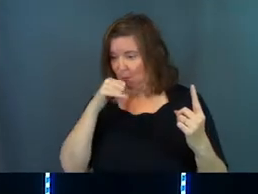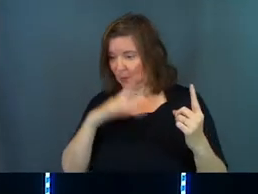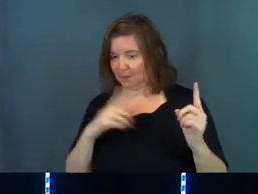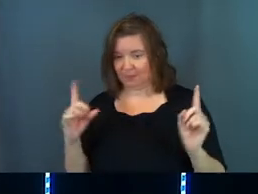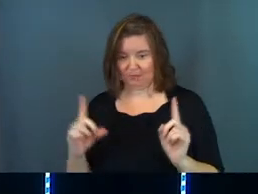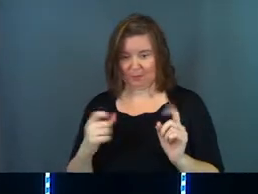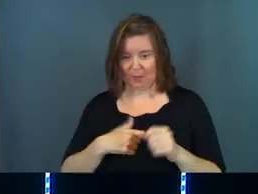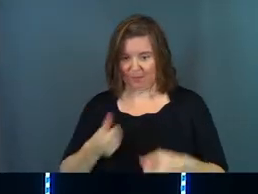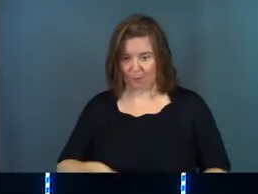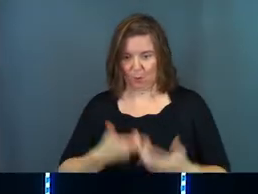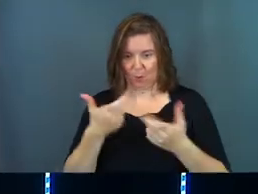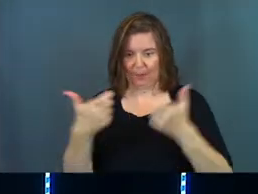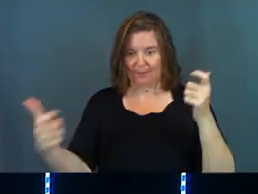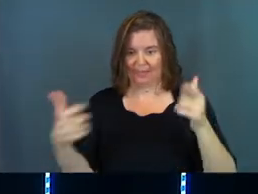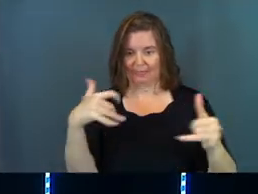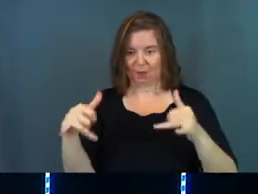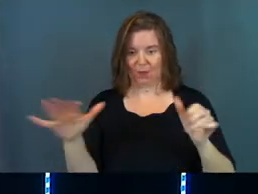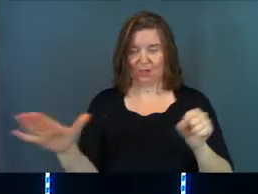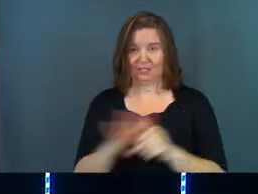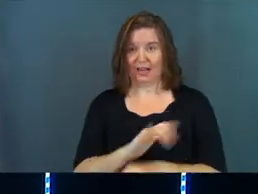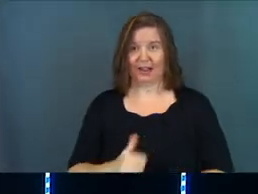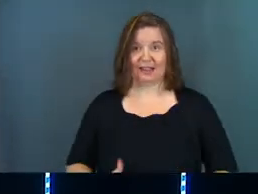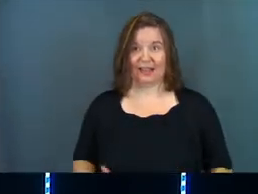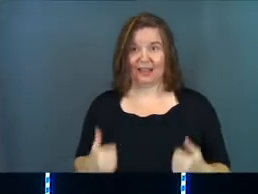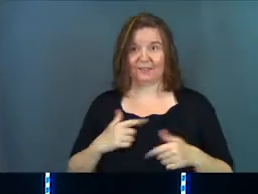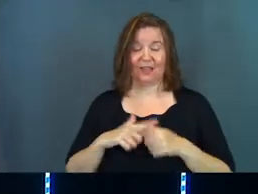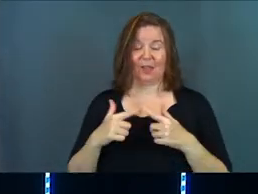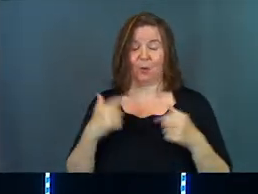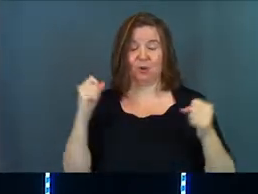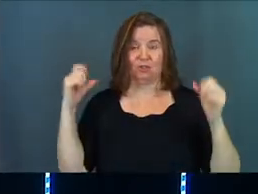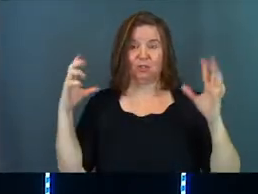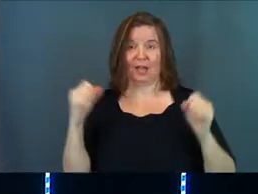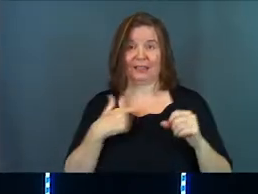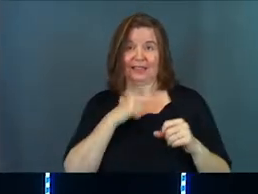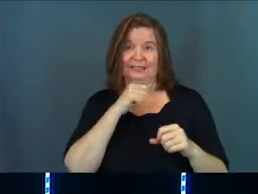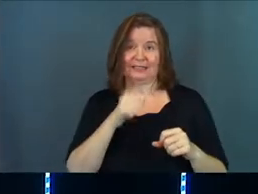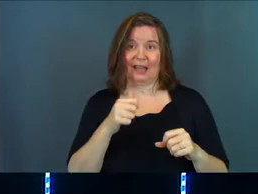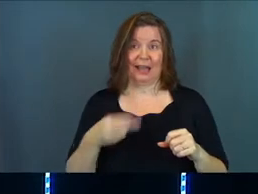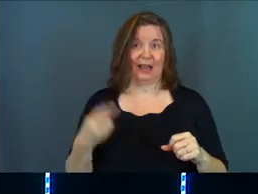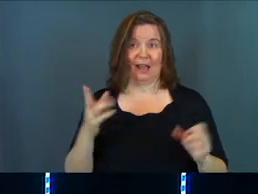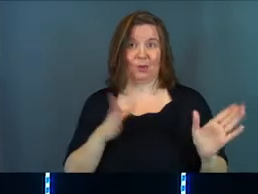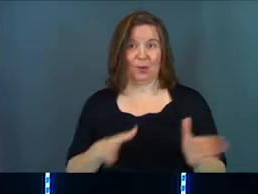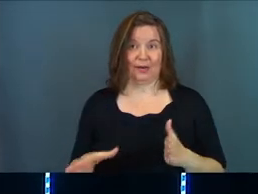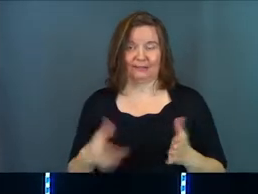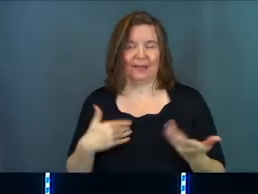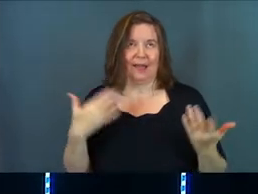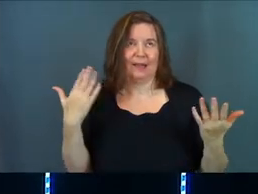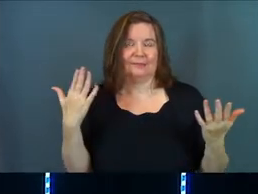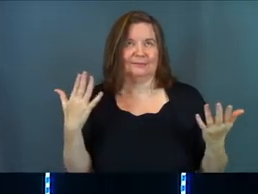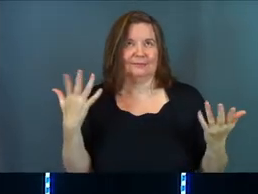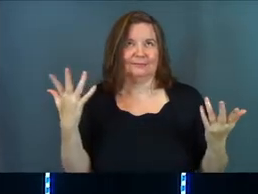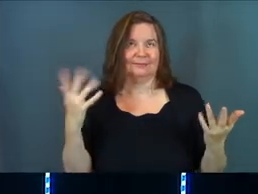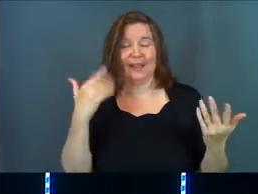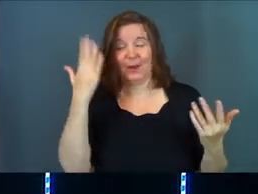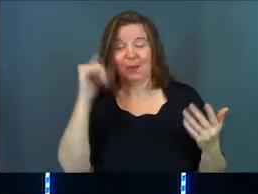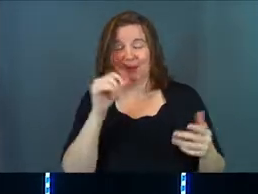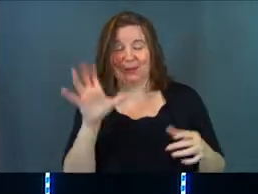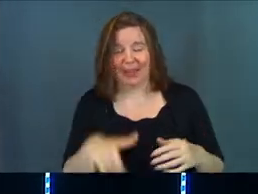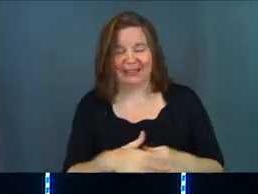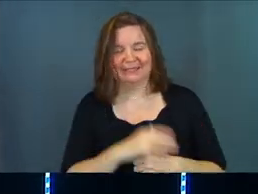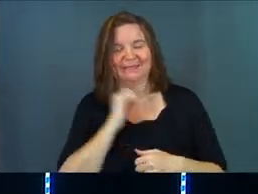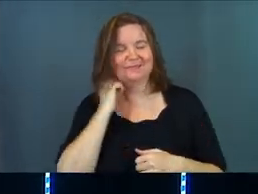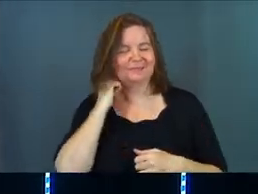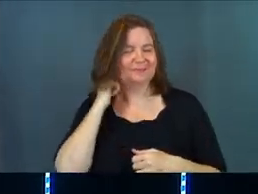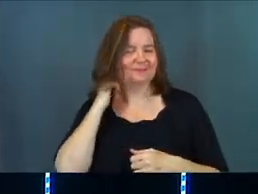and we make them throw the biggest party of their entire lives. And then we're all shocked that it's not highly organized. I don't know why we do